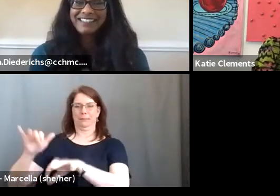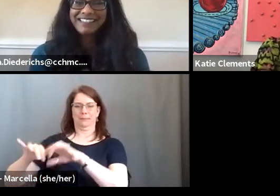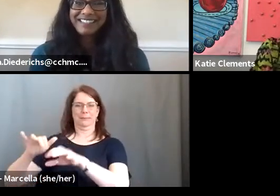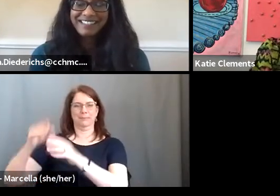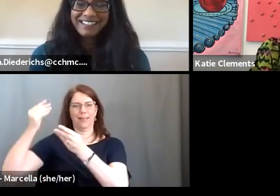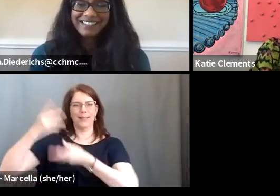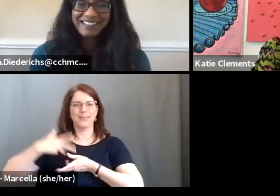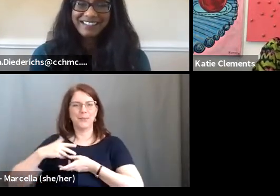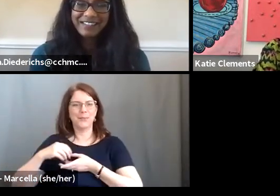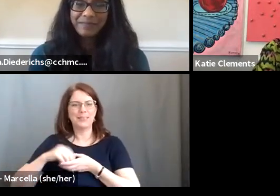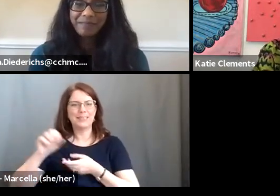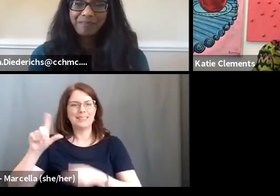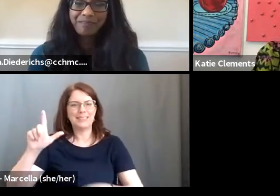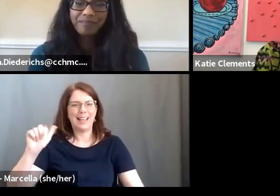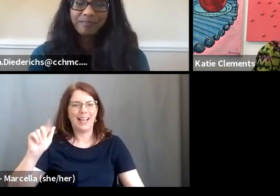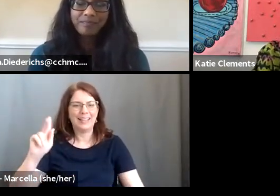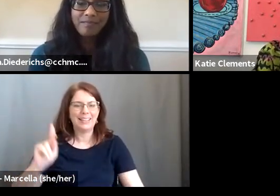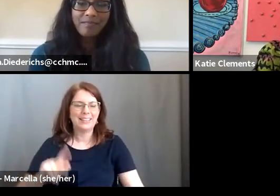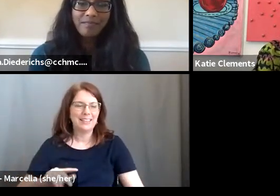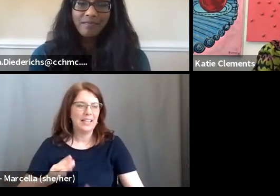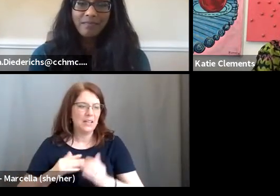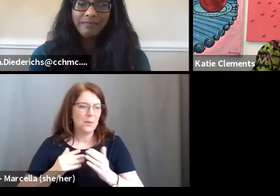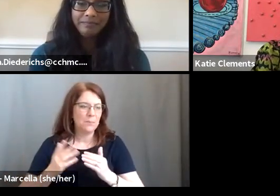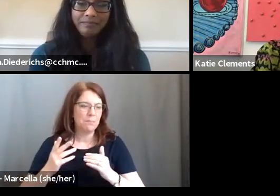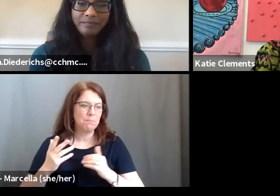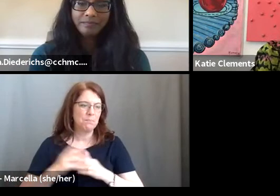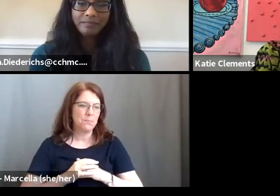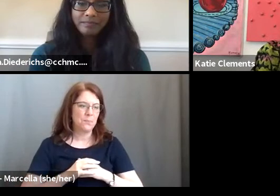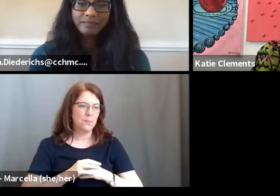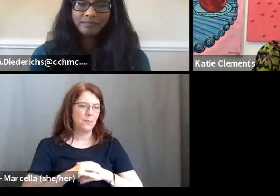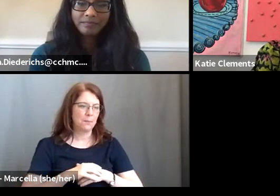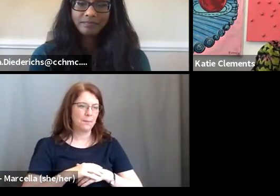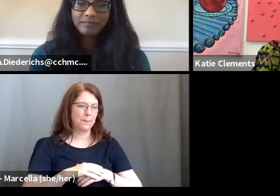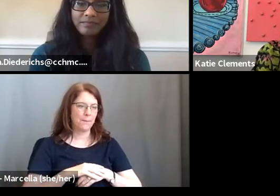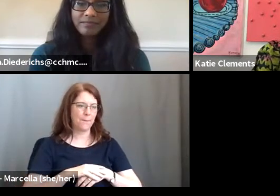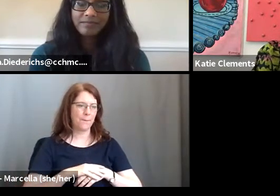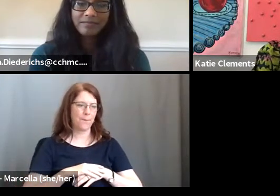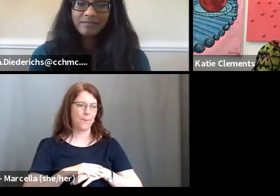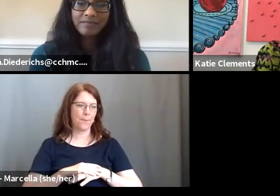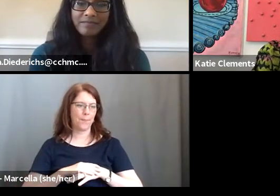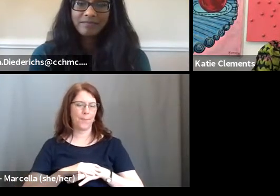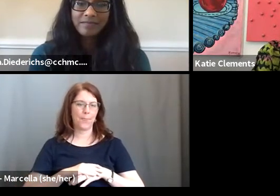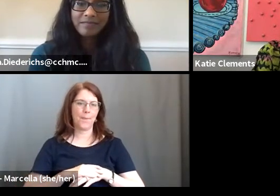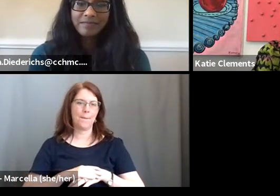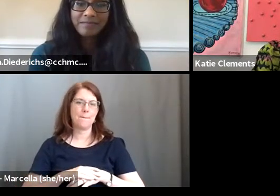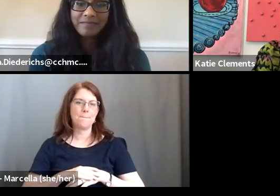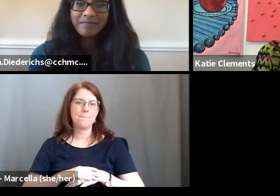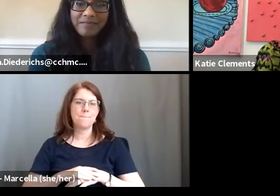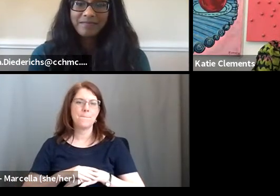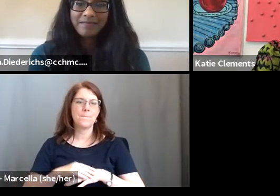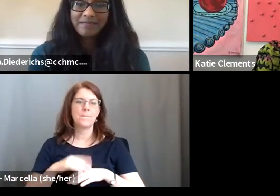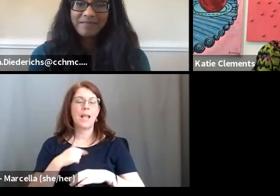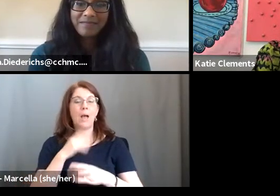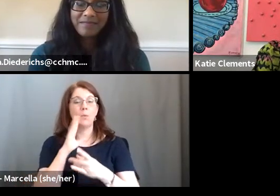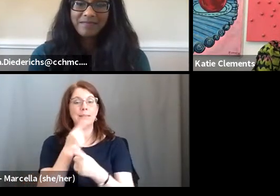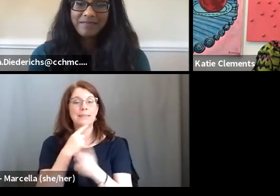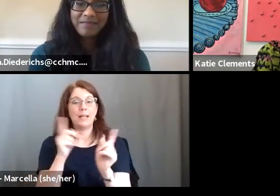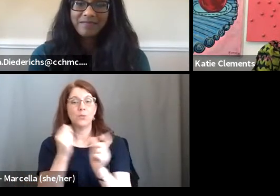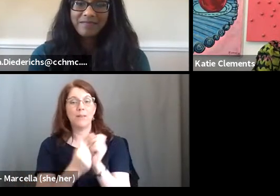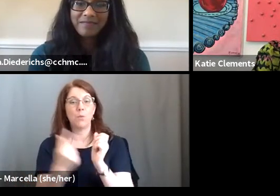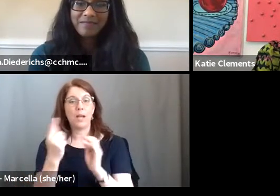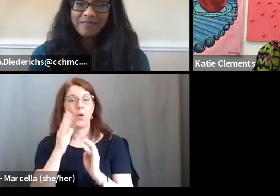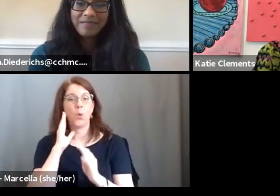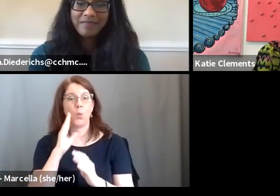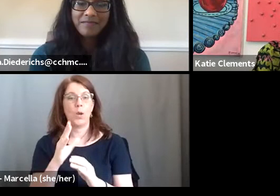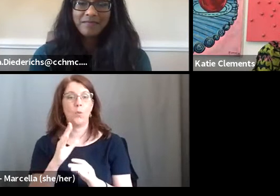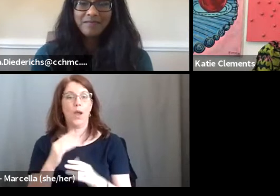exactly. Um, I wanted to, um, touch on something too. Um, actually before I do, um, I'll say to everybody watching that we're going